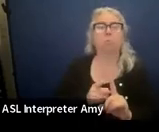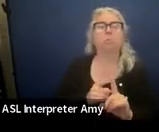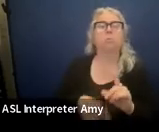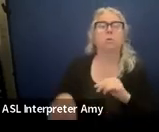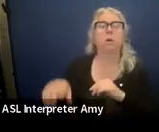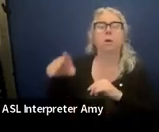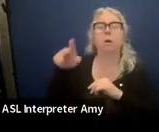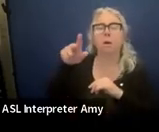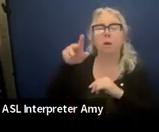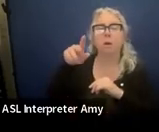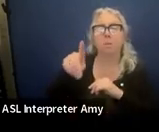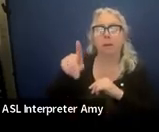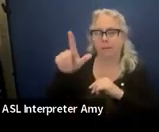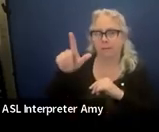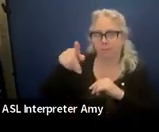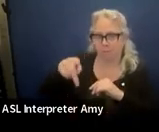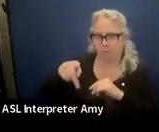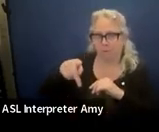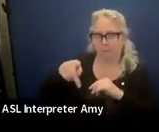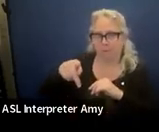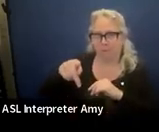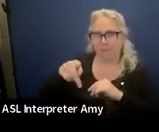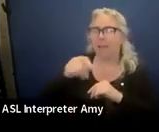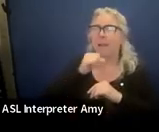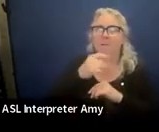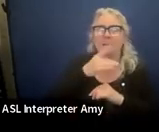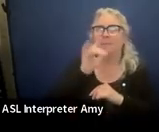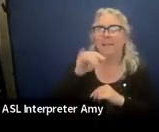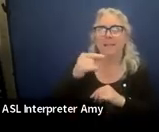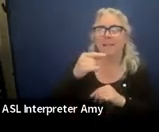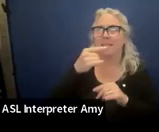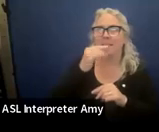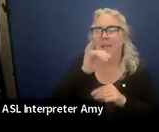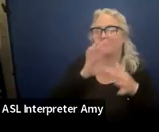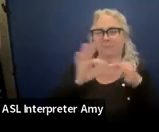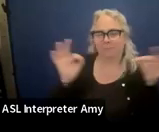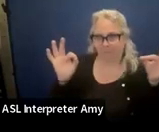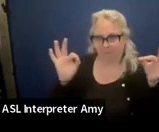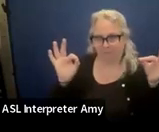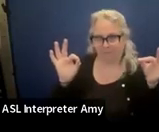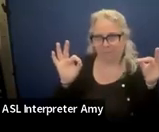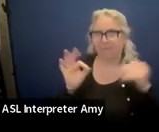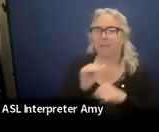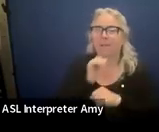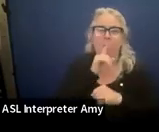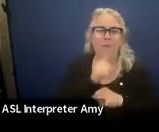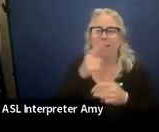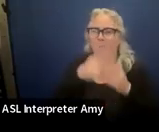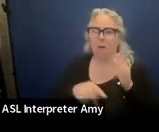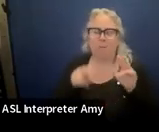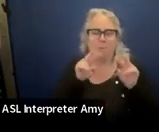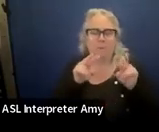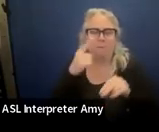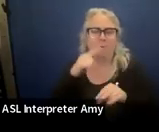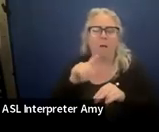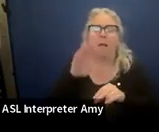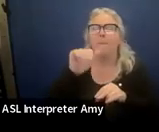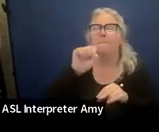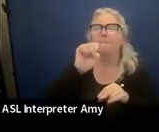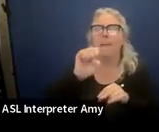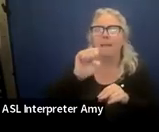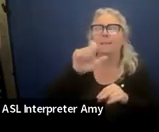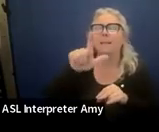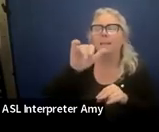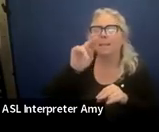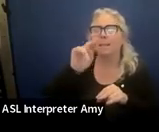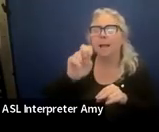I don't even like to say those words anymore because it's not what we look for. It's your baseline data, right? You